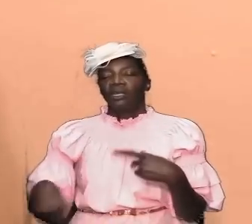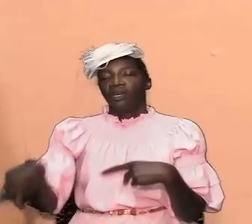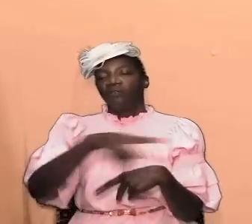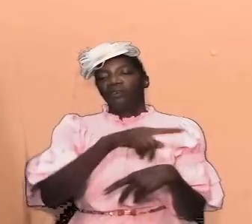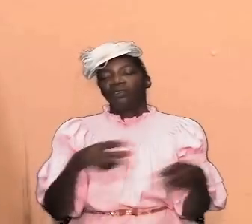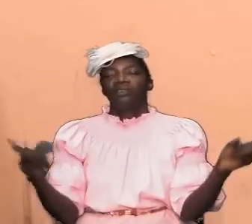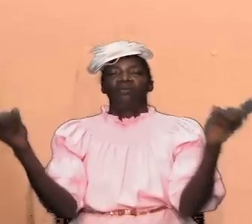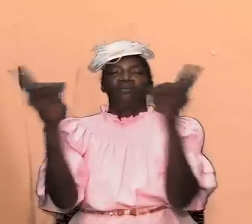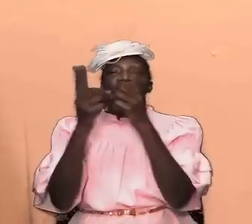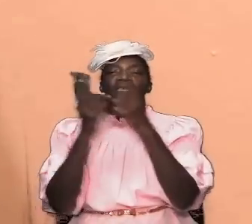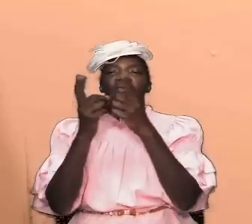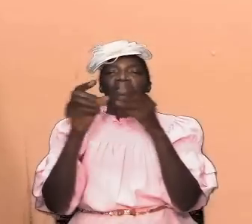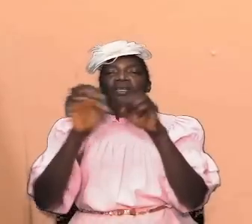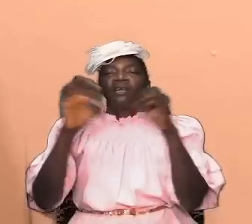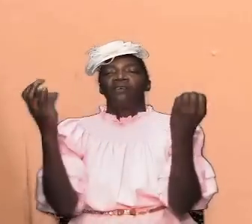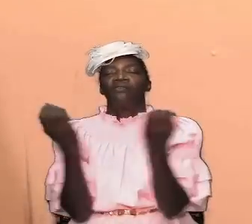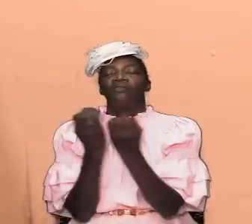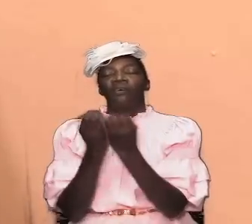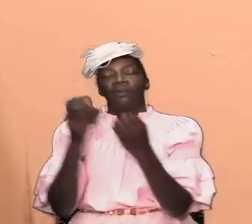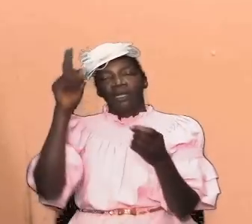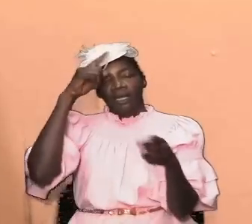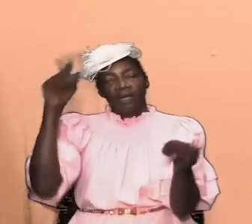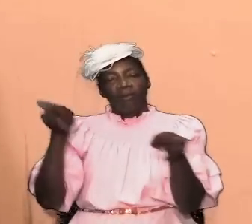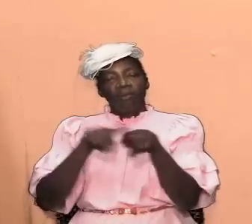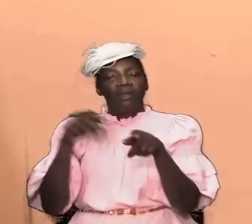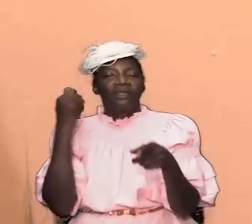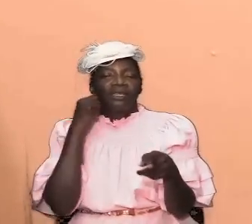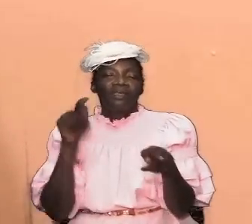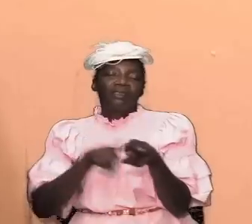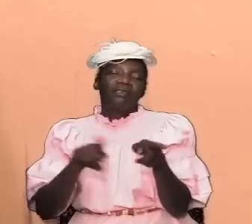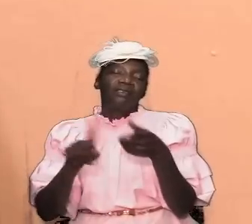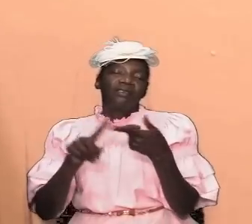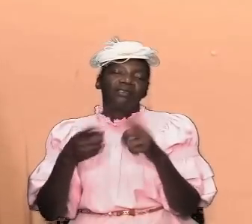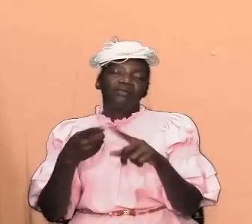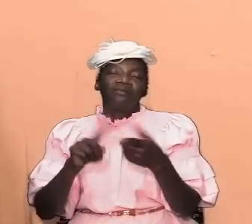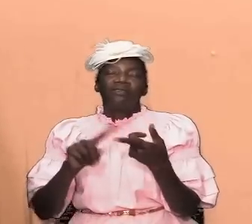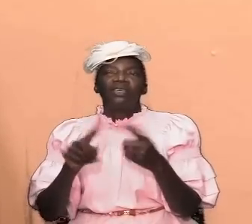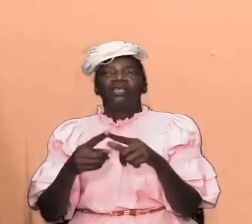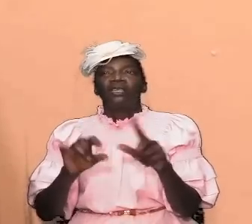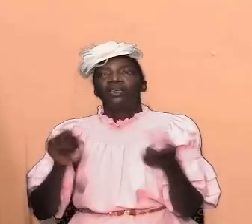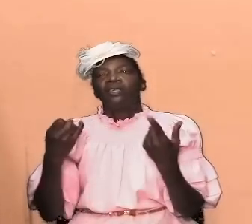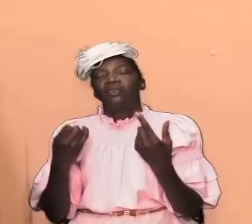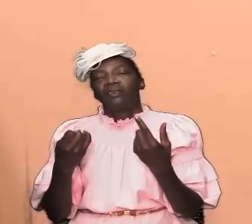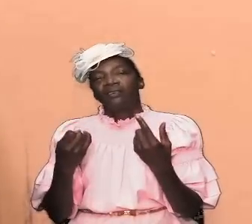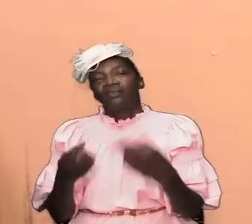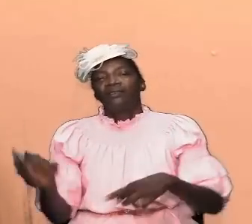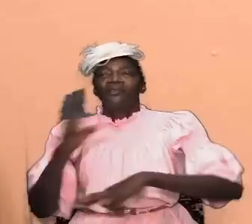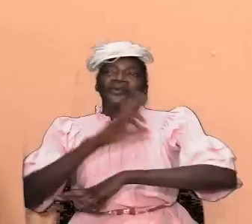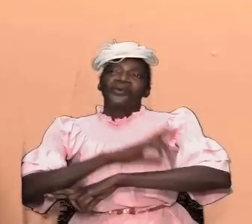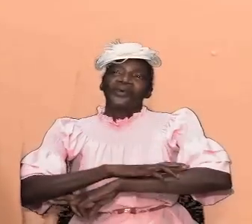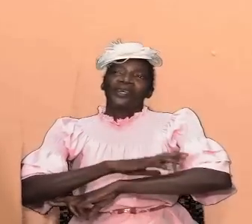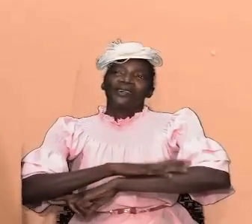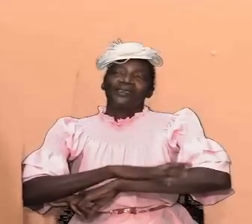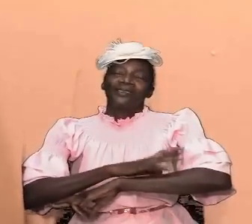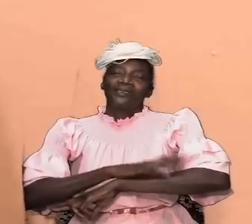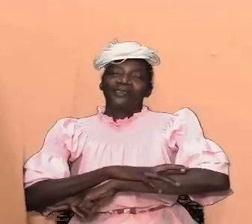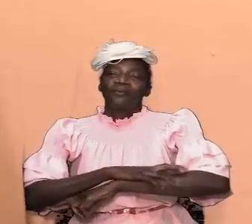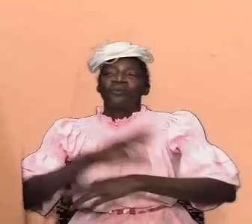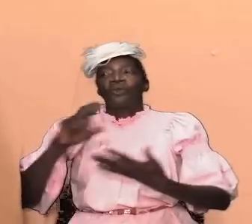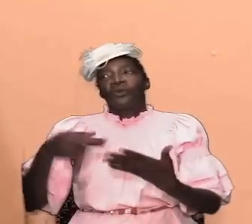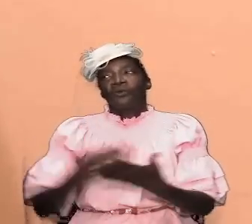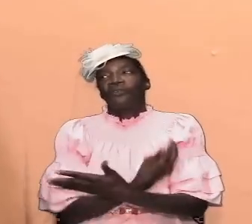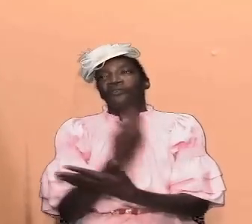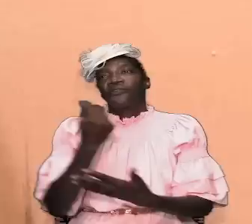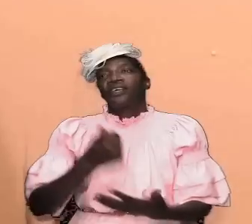family and brethren friends and just get some rest refresh ourselves